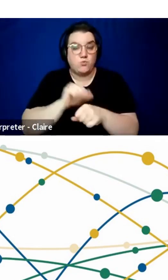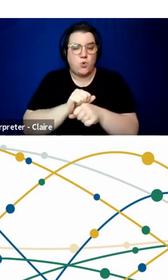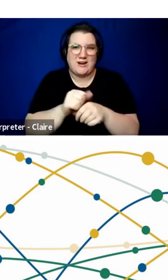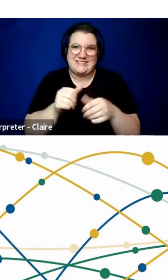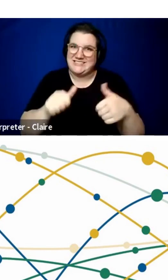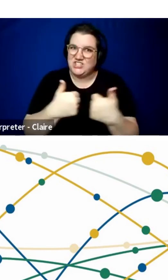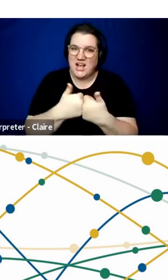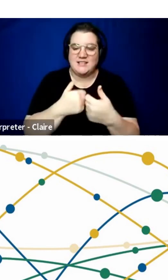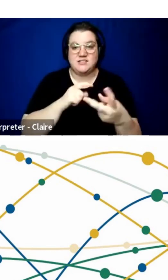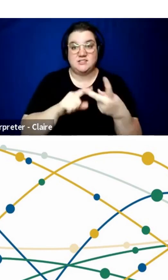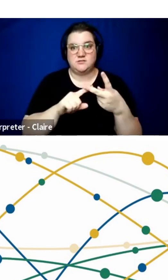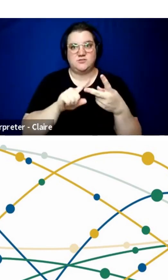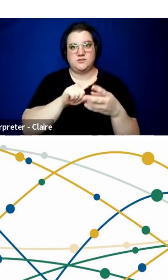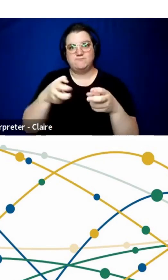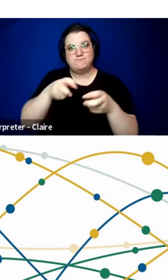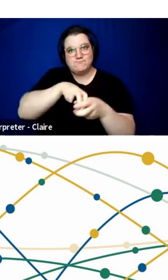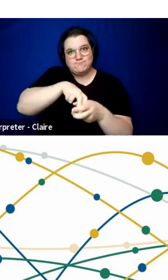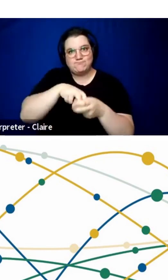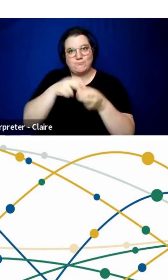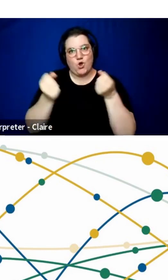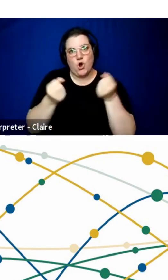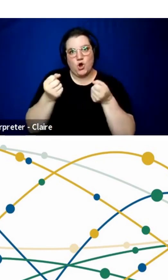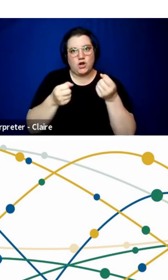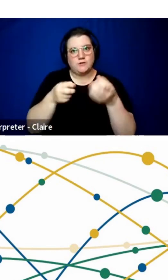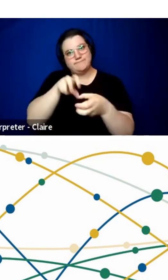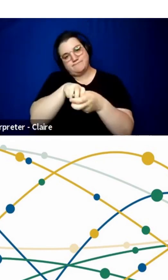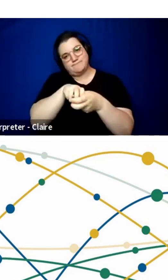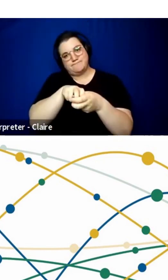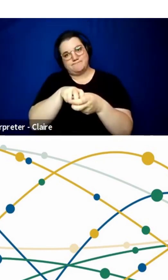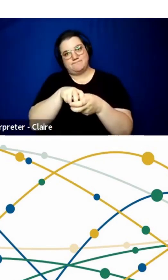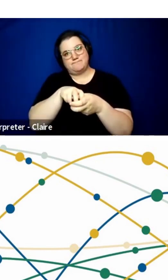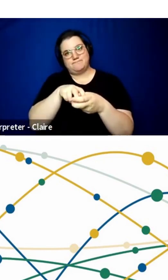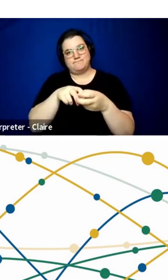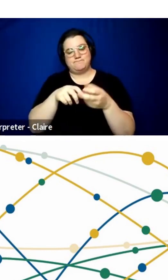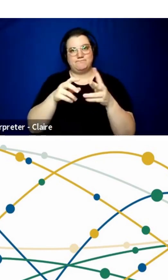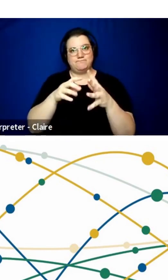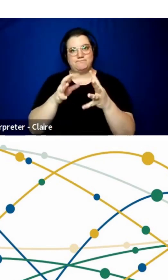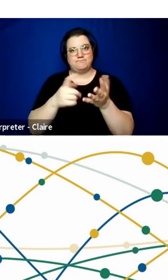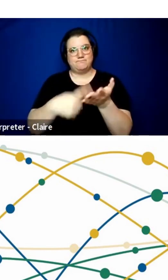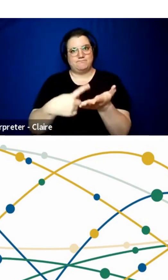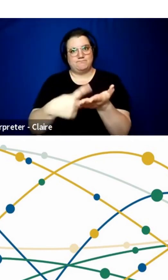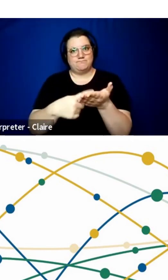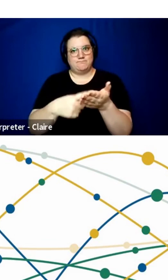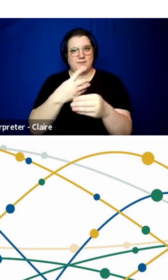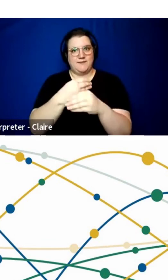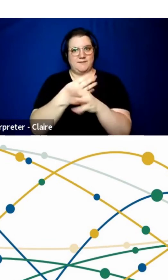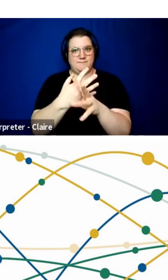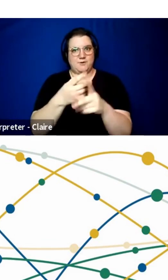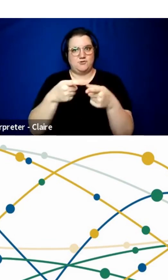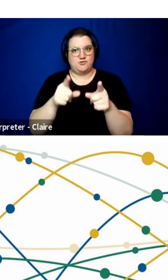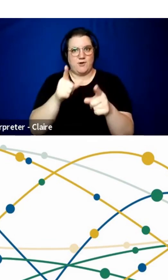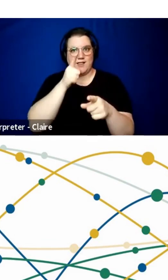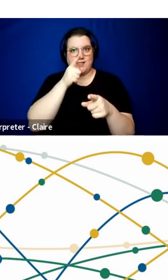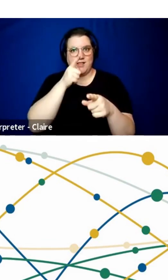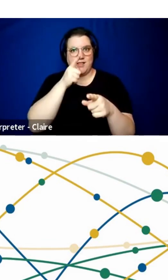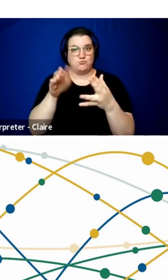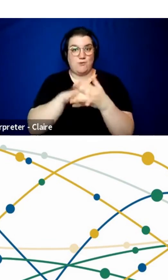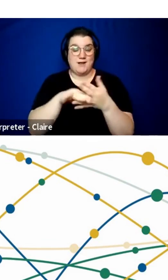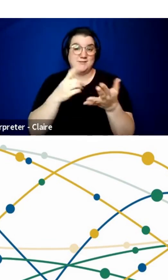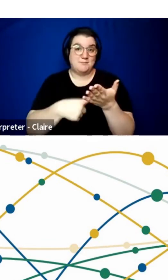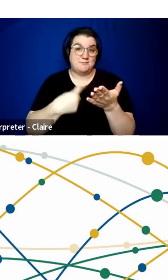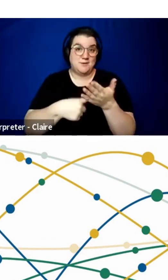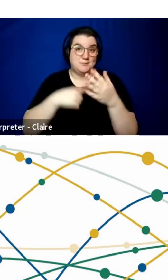into their car, you know, and do the visit over their lunch break. And sometimes it would be noisy. I've even had a couple of patients